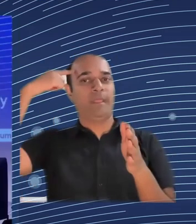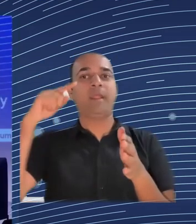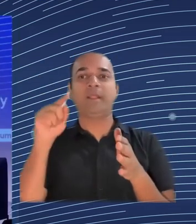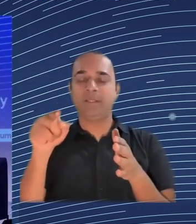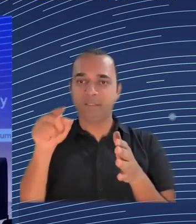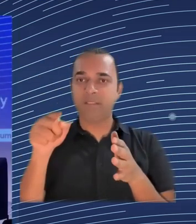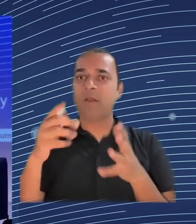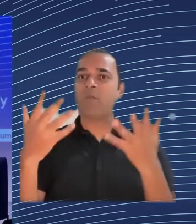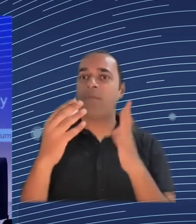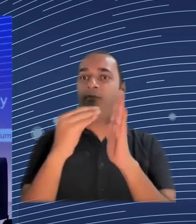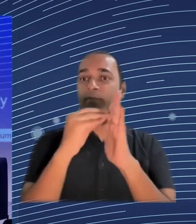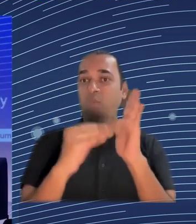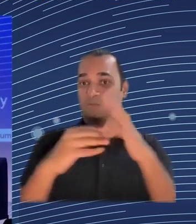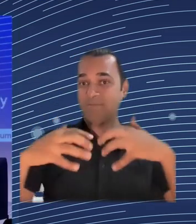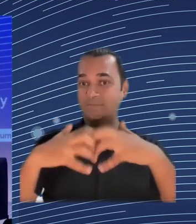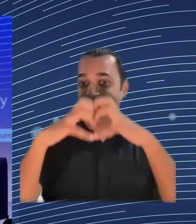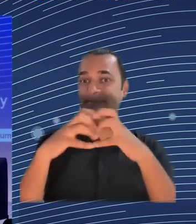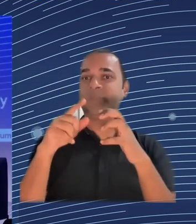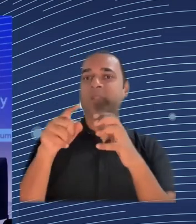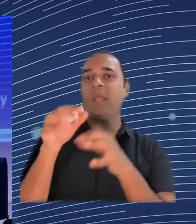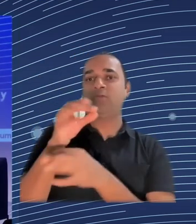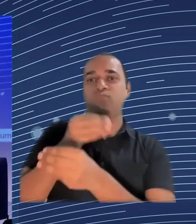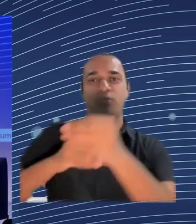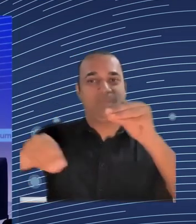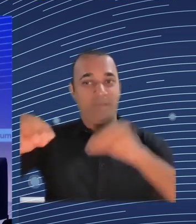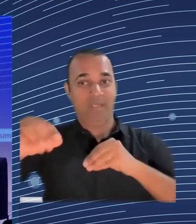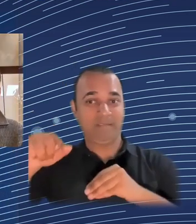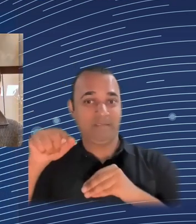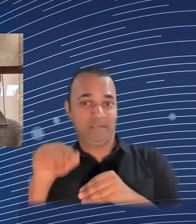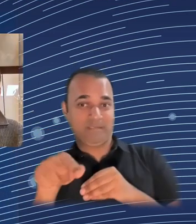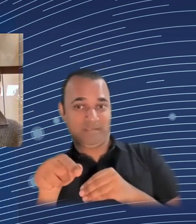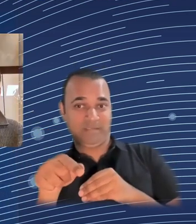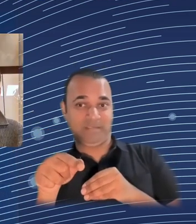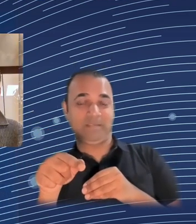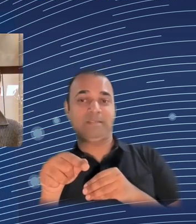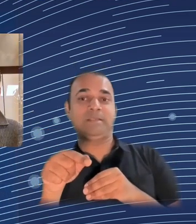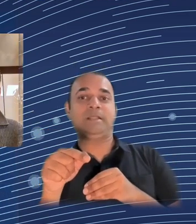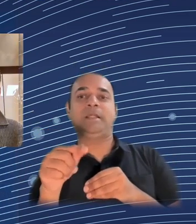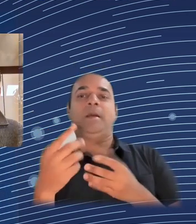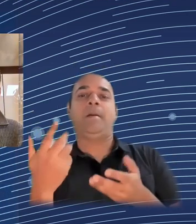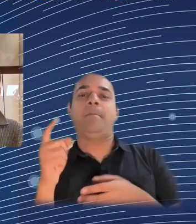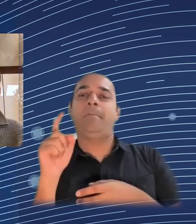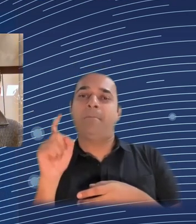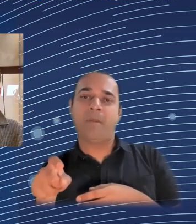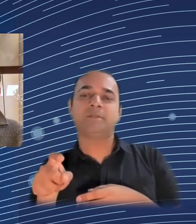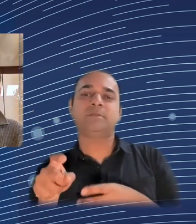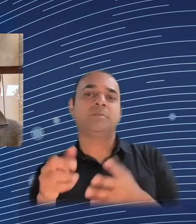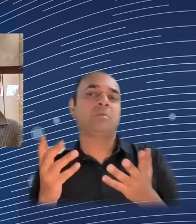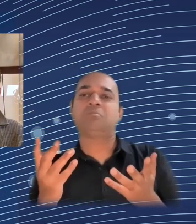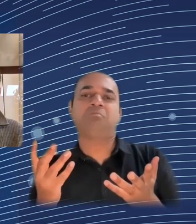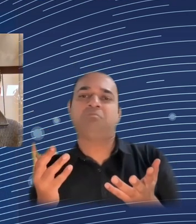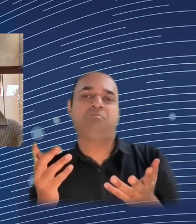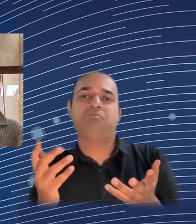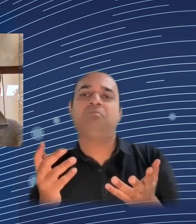floor already for interaction and mix it with perhaps some of my questions. Could we have a microphone in the back of the room? Perhaps you could introduce